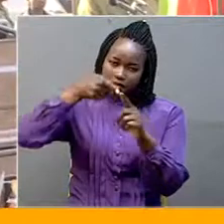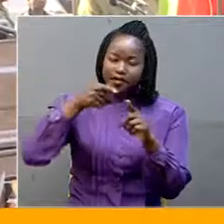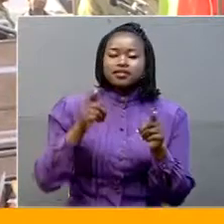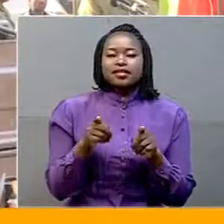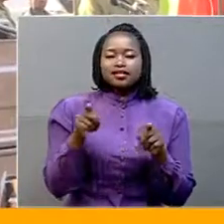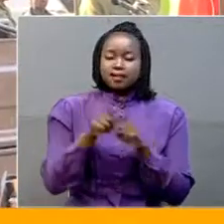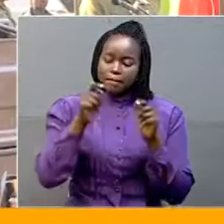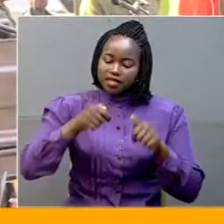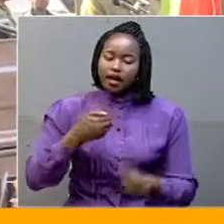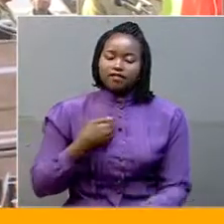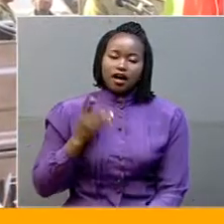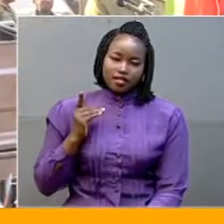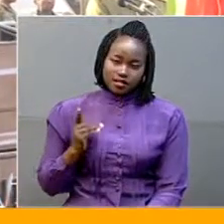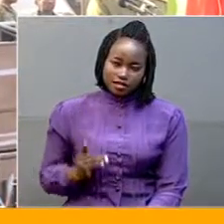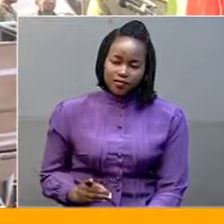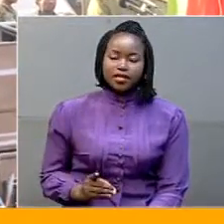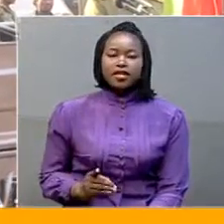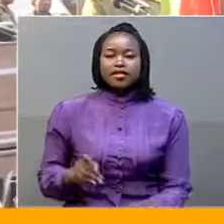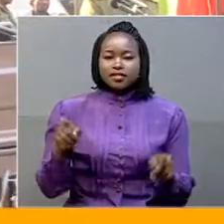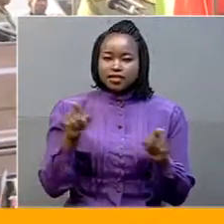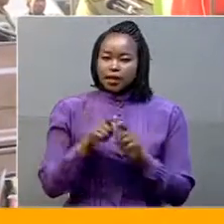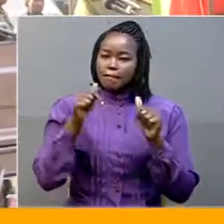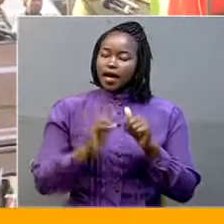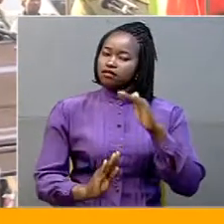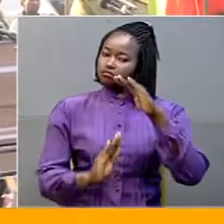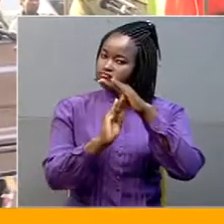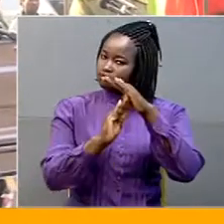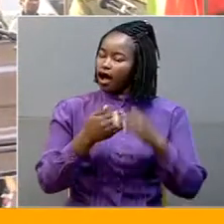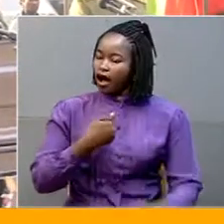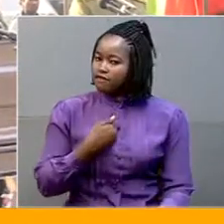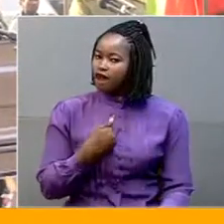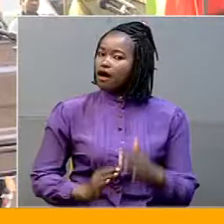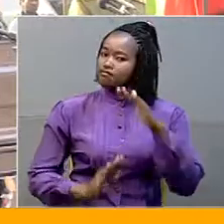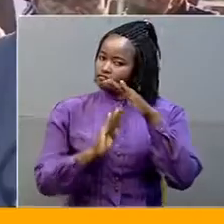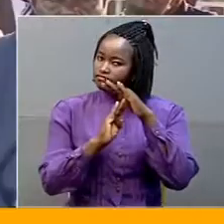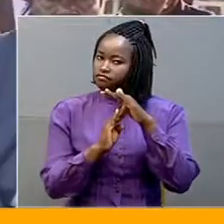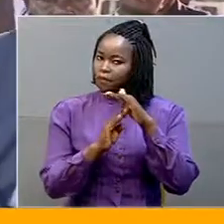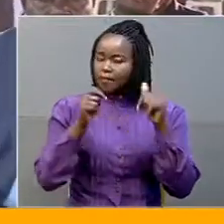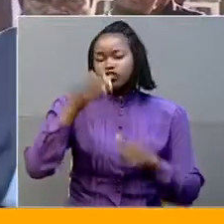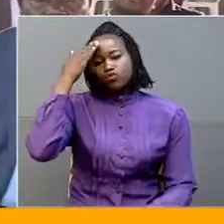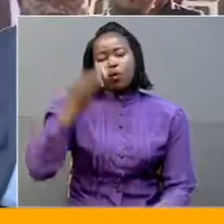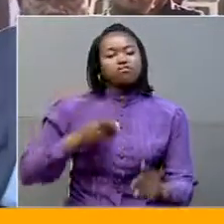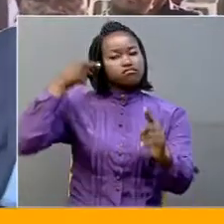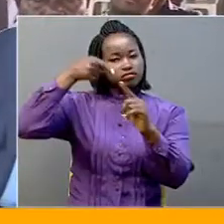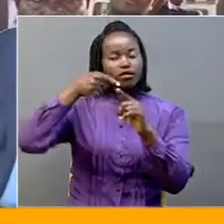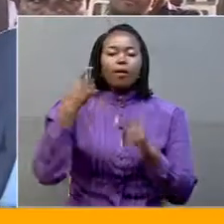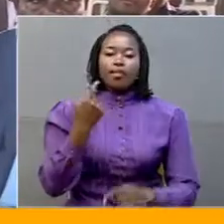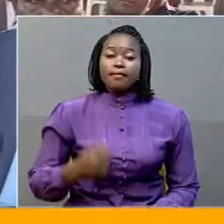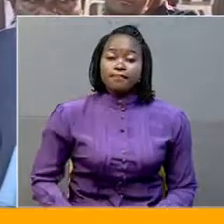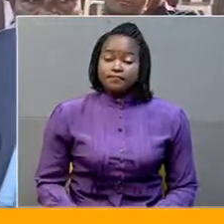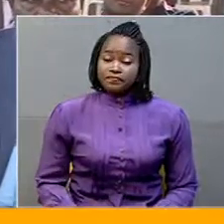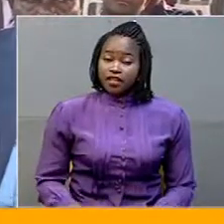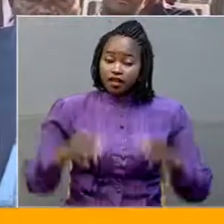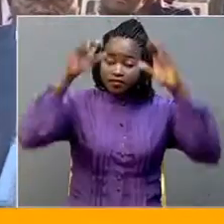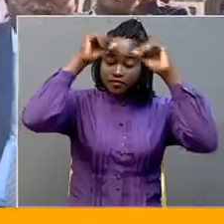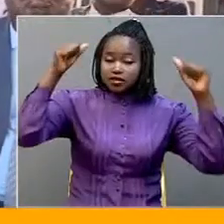discipline and limited limited to to the target the president said that uganda people's